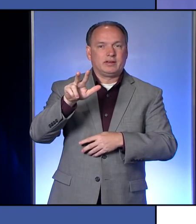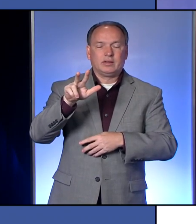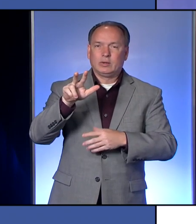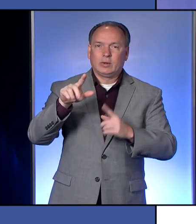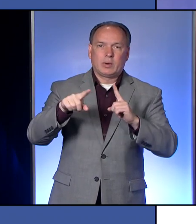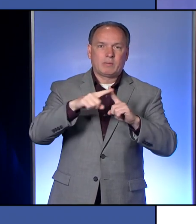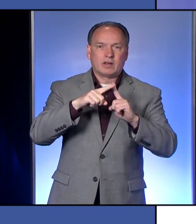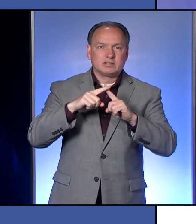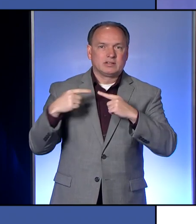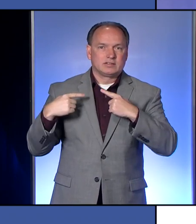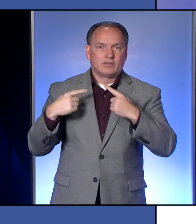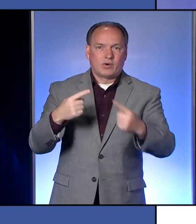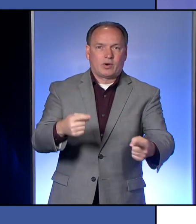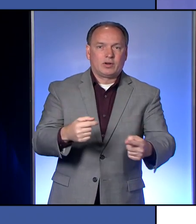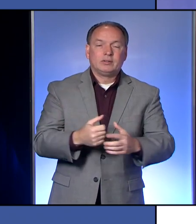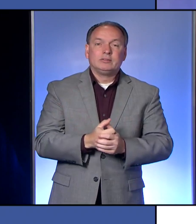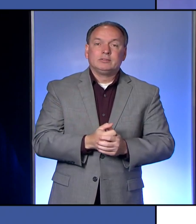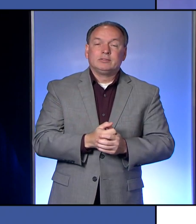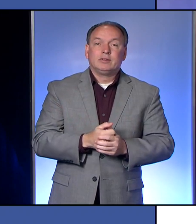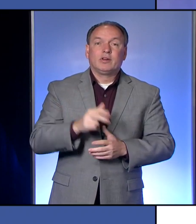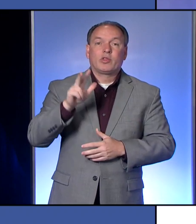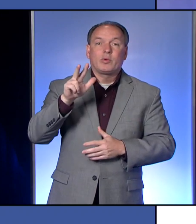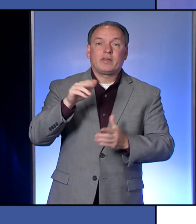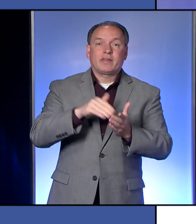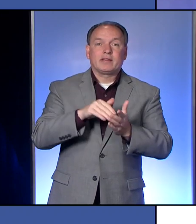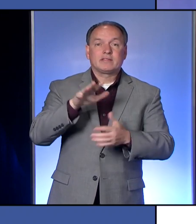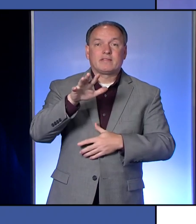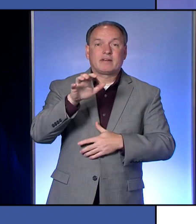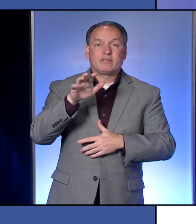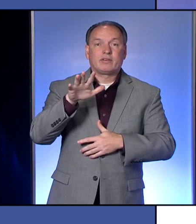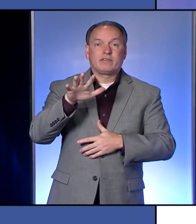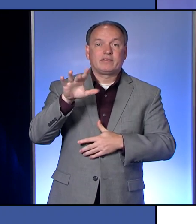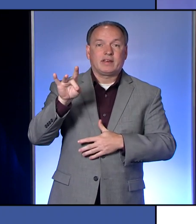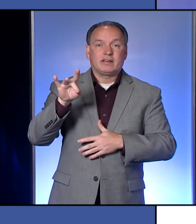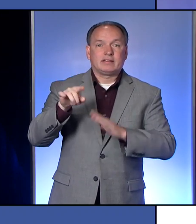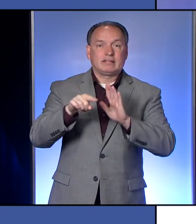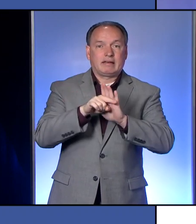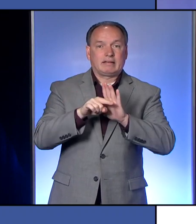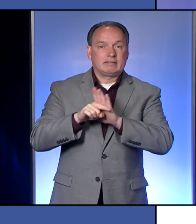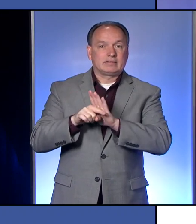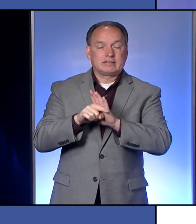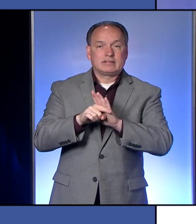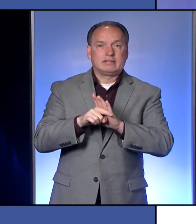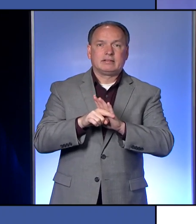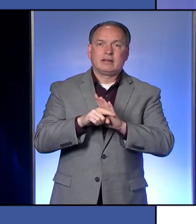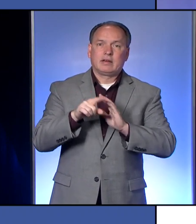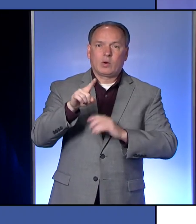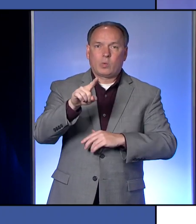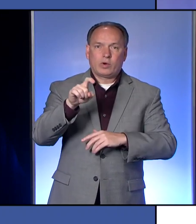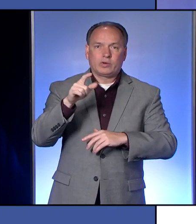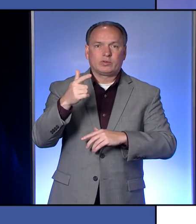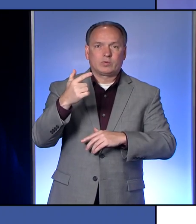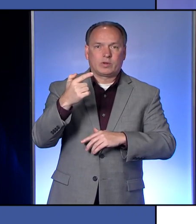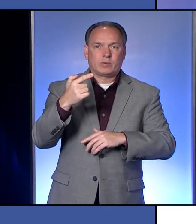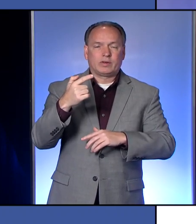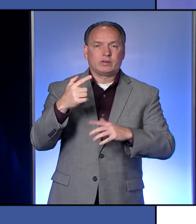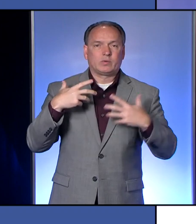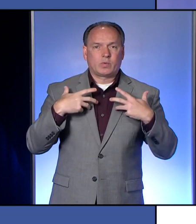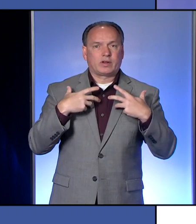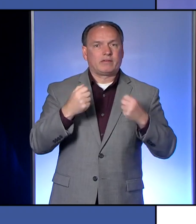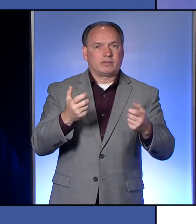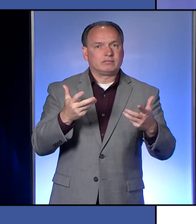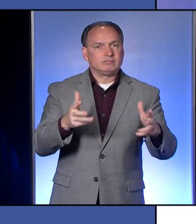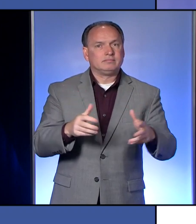positives, 3,558 negatives, and 121 recovered